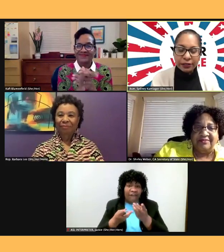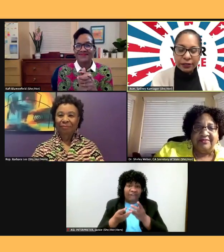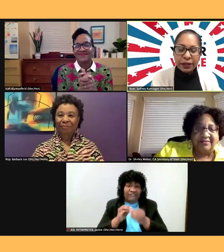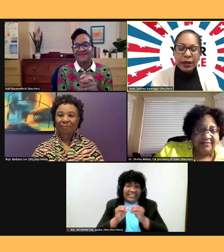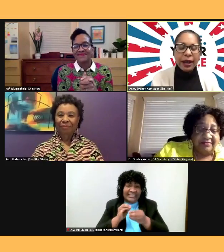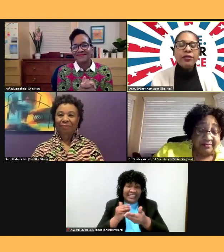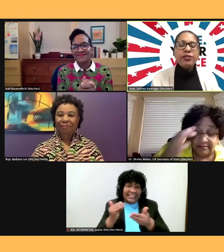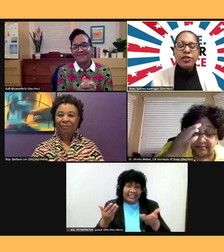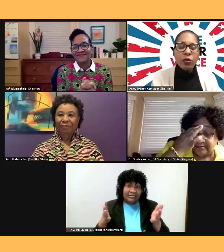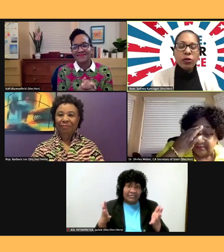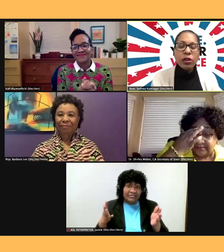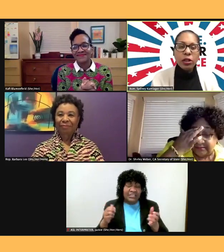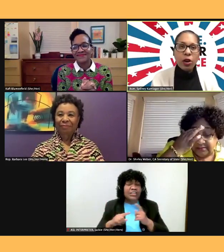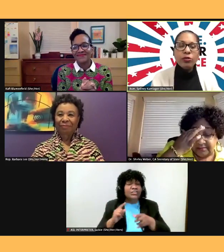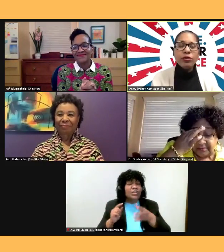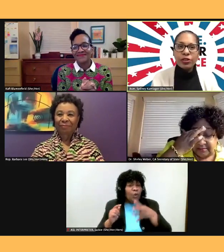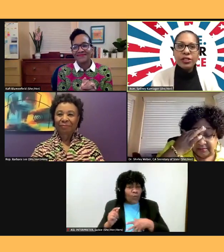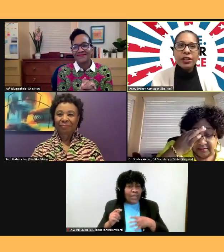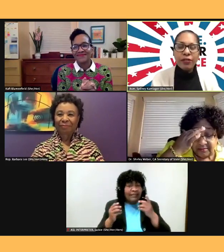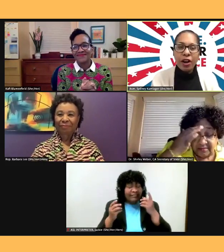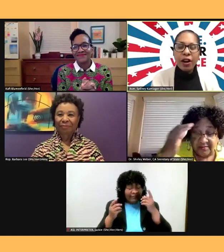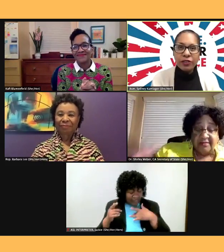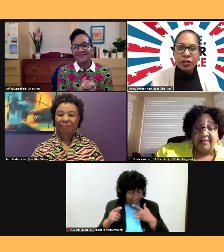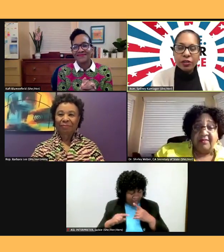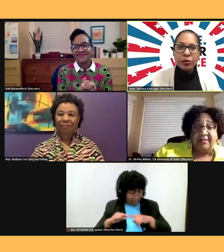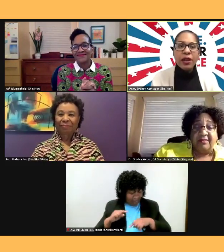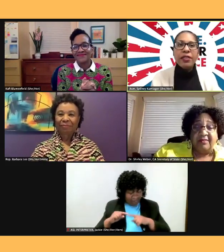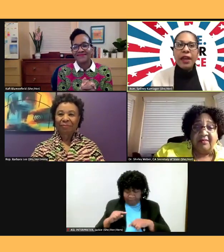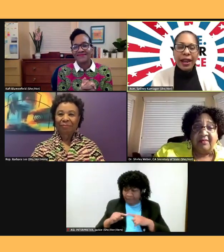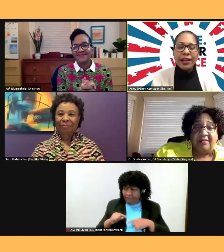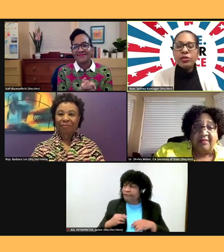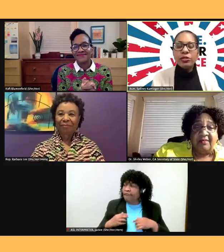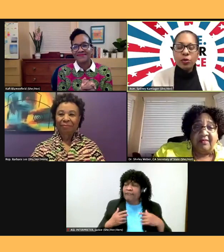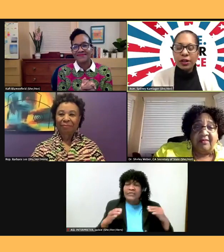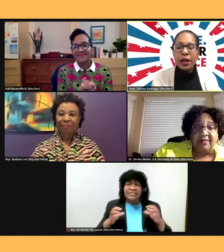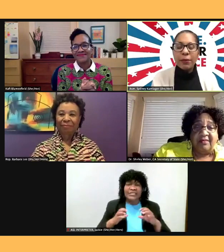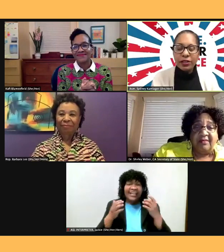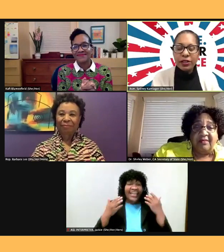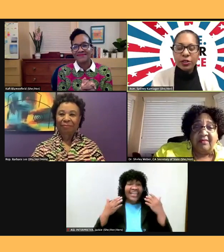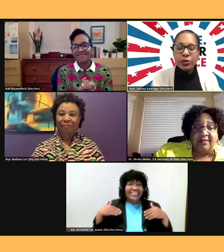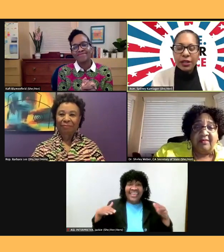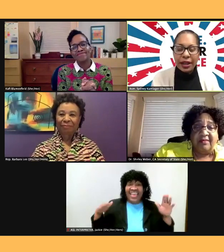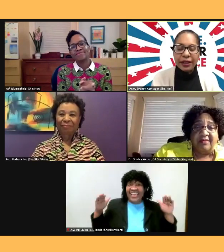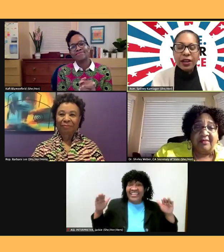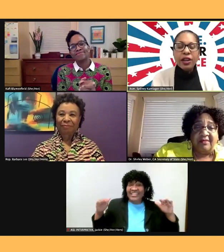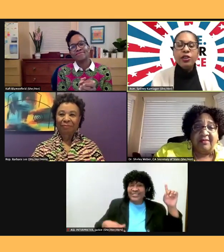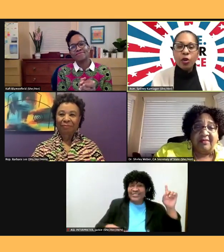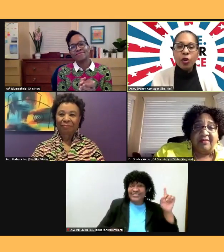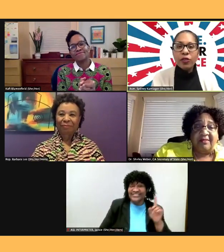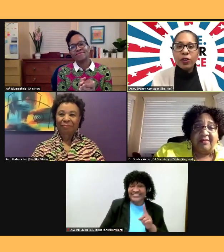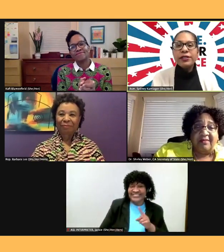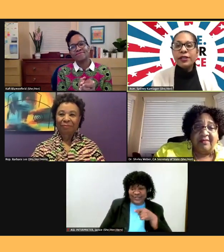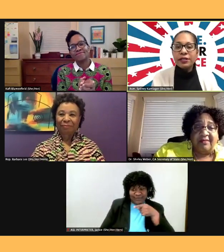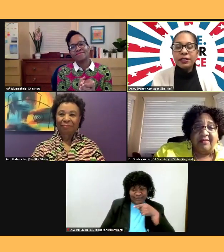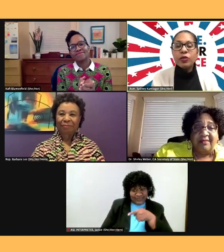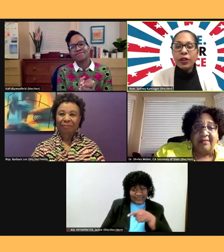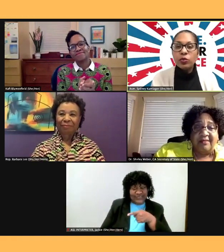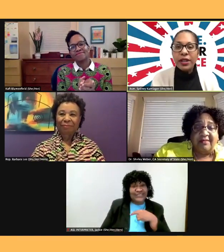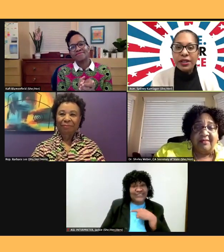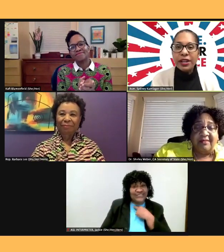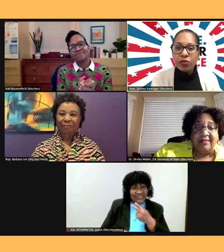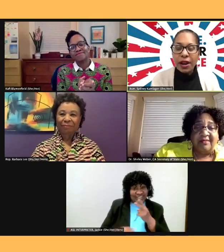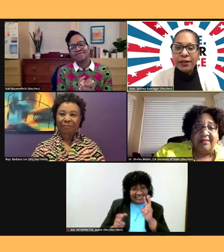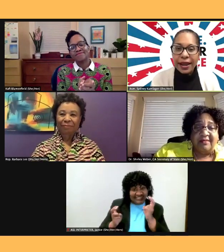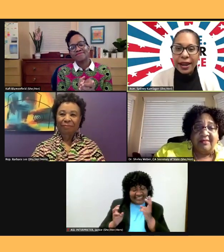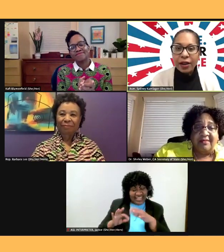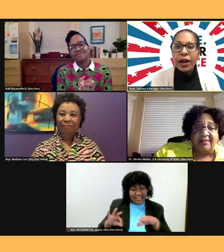don't close yourself off to the angels who are coming to you saying your voice is the voice we need right now